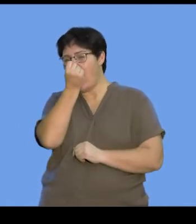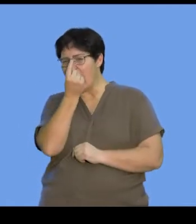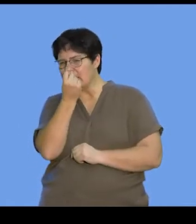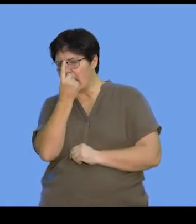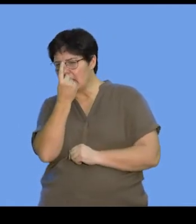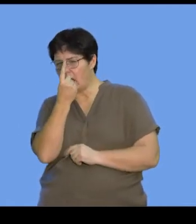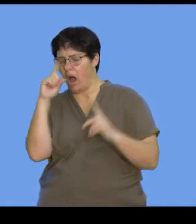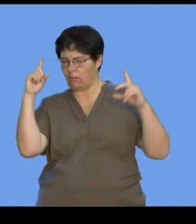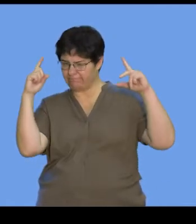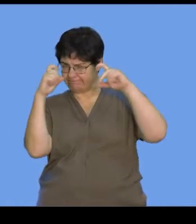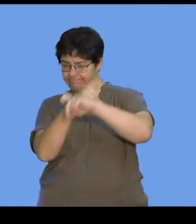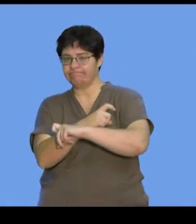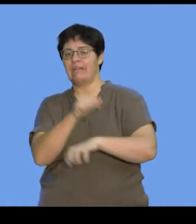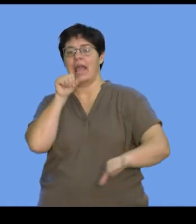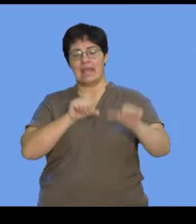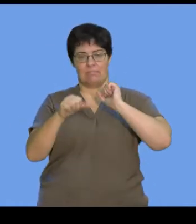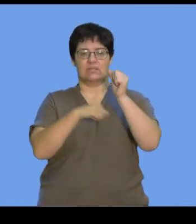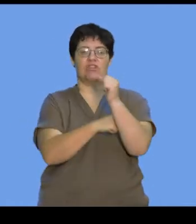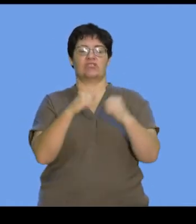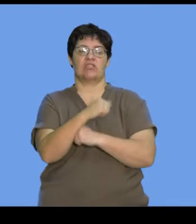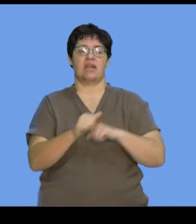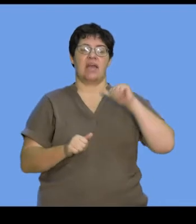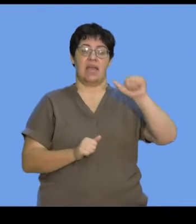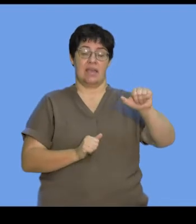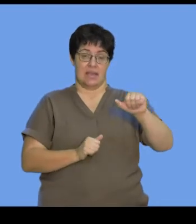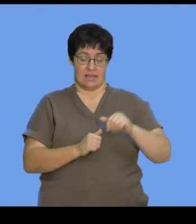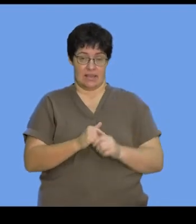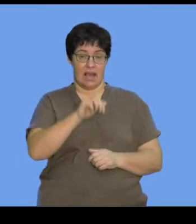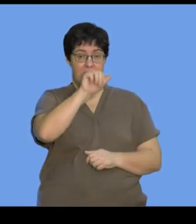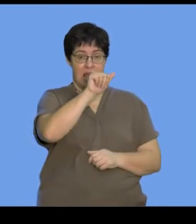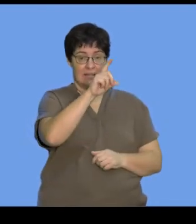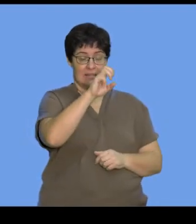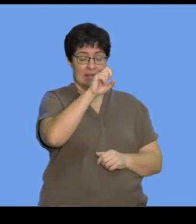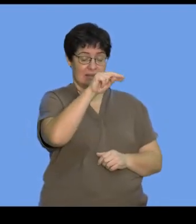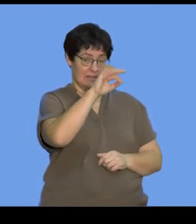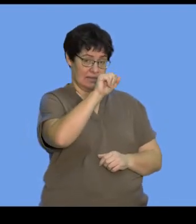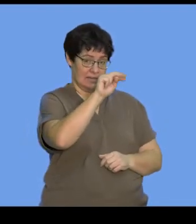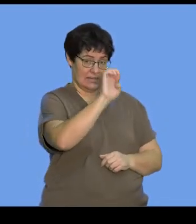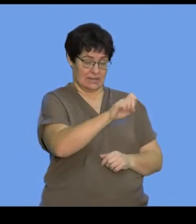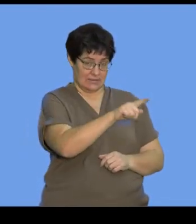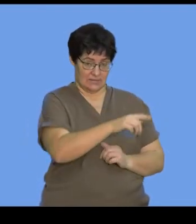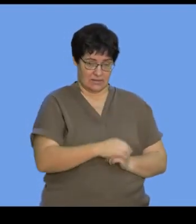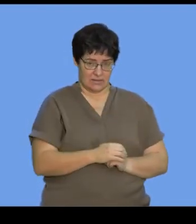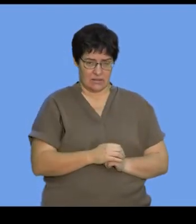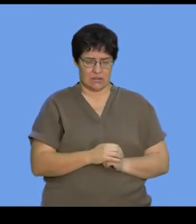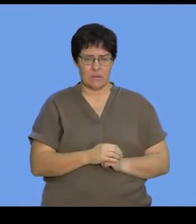complexity behind the chemical structure of adenine. But more especially than that, it's for us to understand that in any complementary